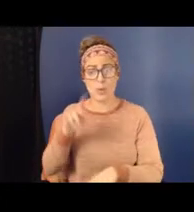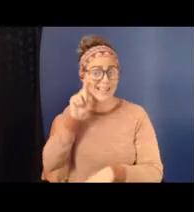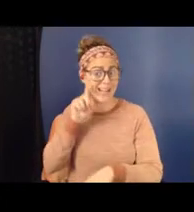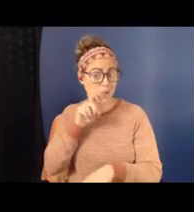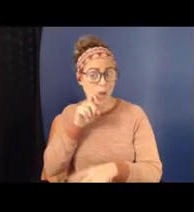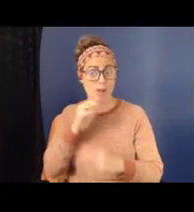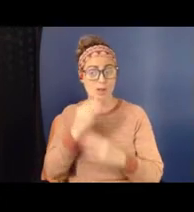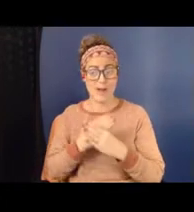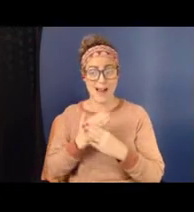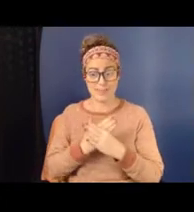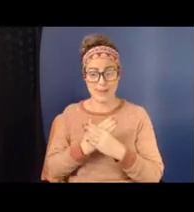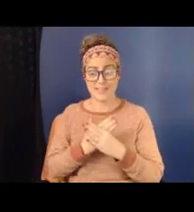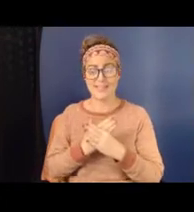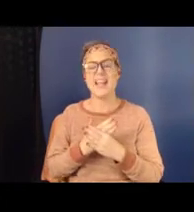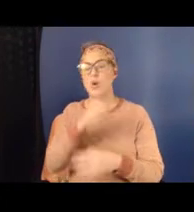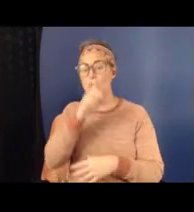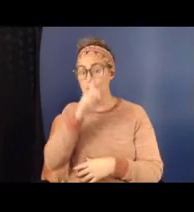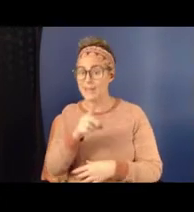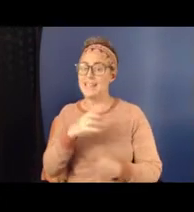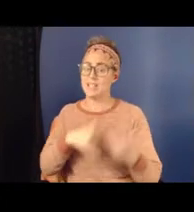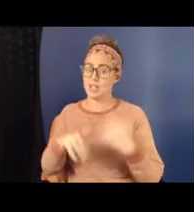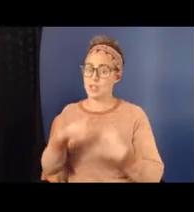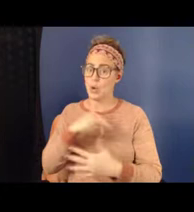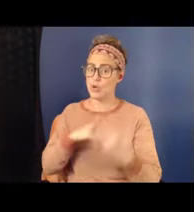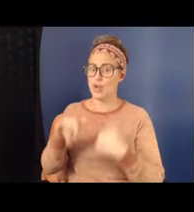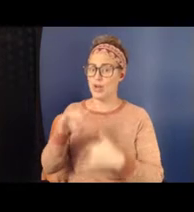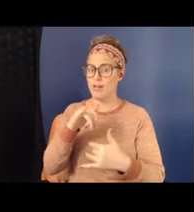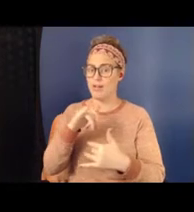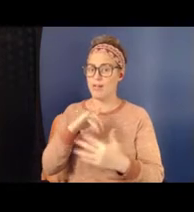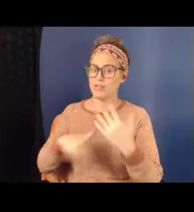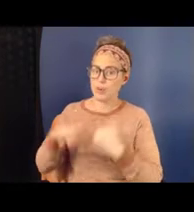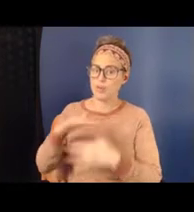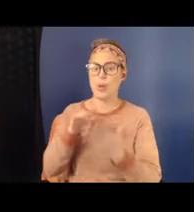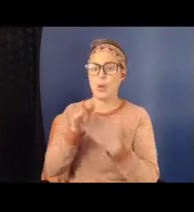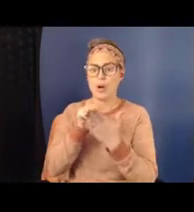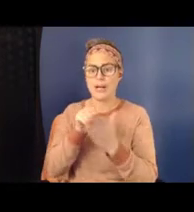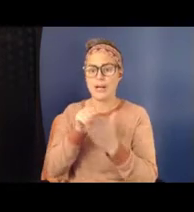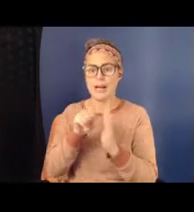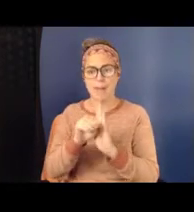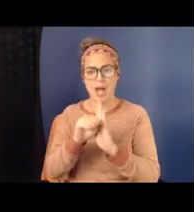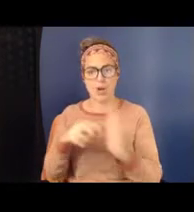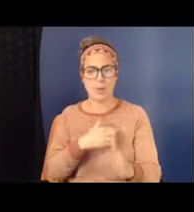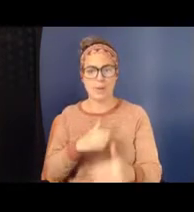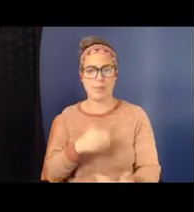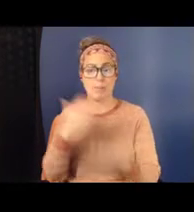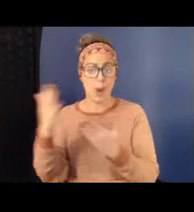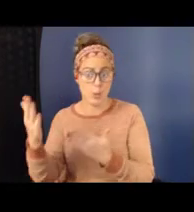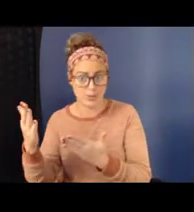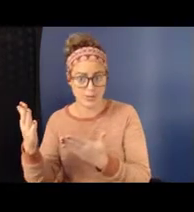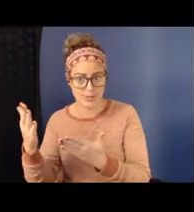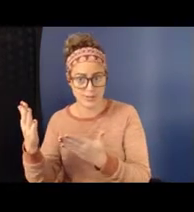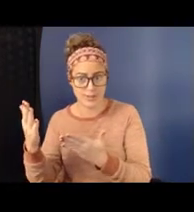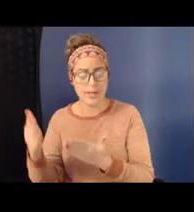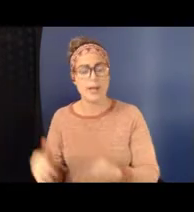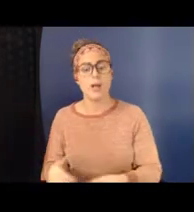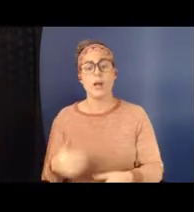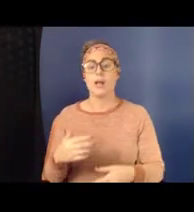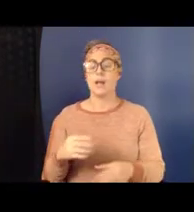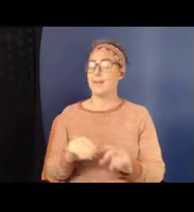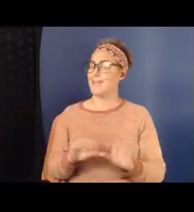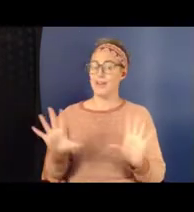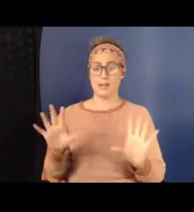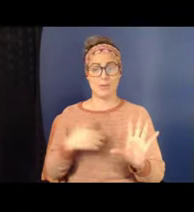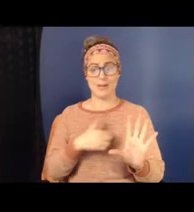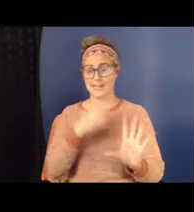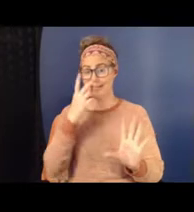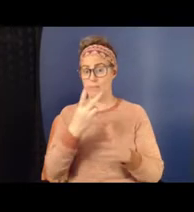is the social interactional learning model that we've proposed. But we have very, very clearly always seen both bullying and